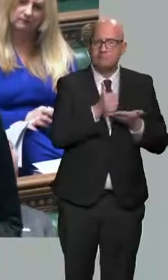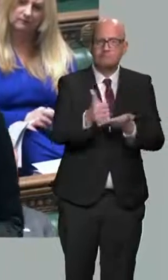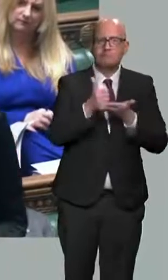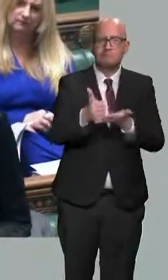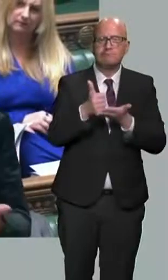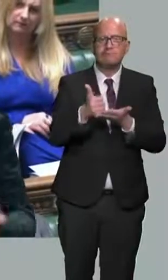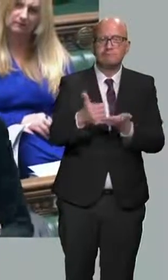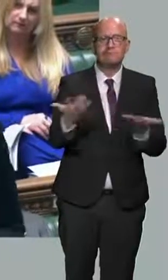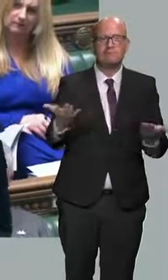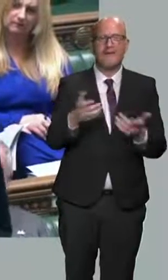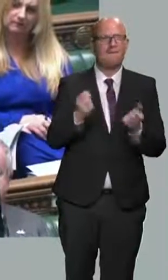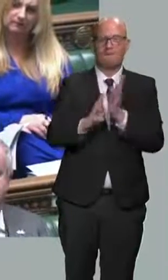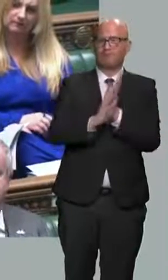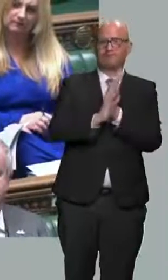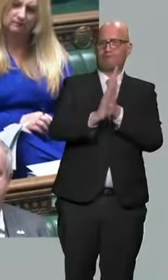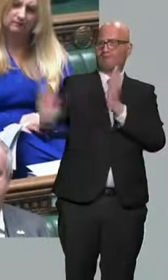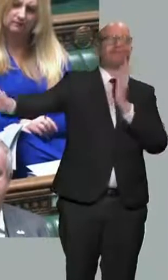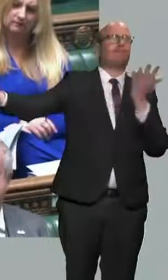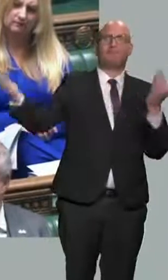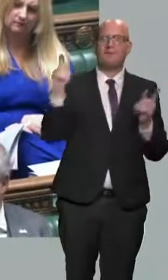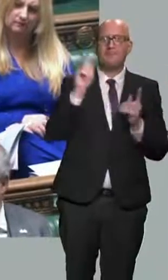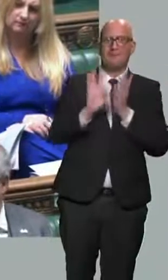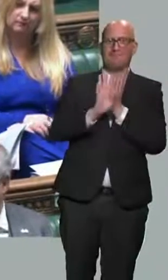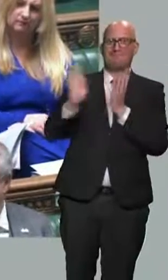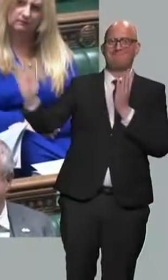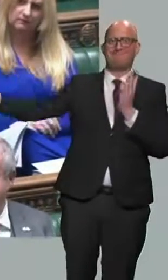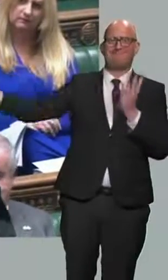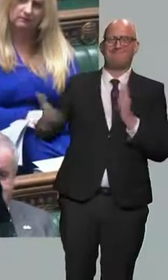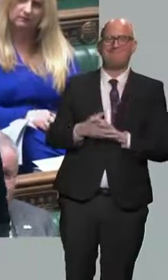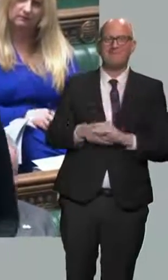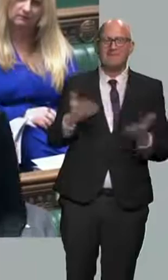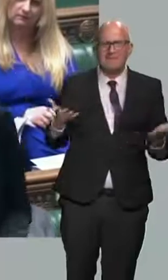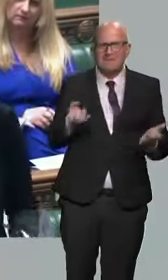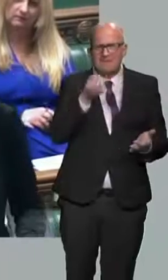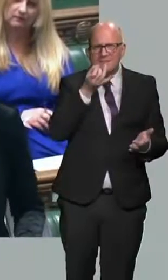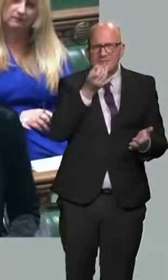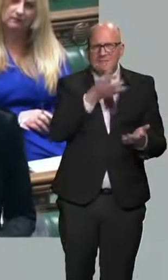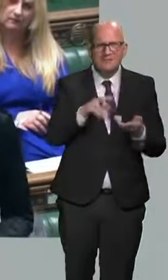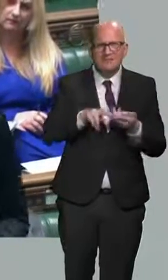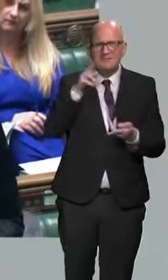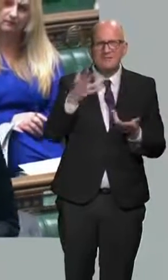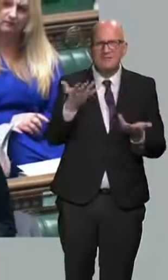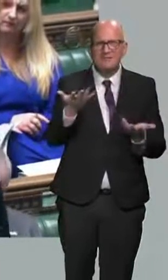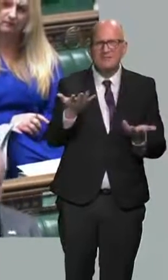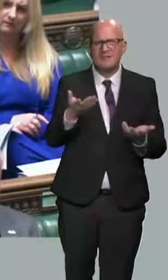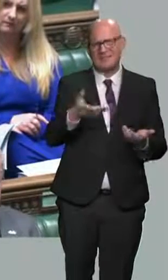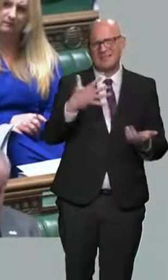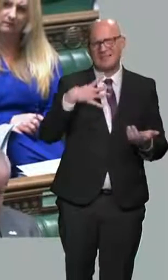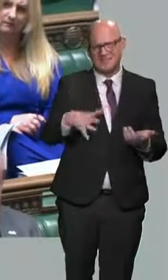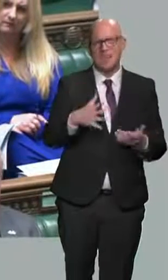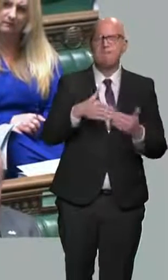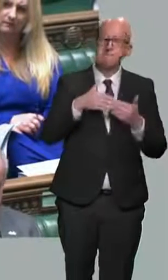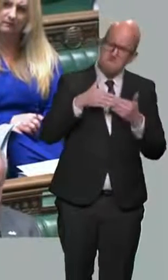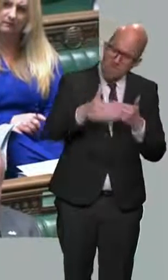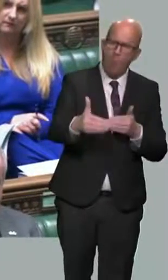their doors. The Chancellor said he is going to increase the Household Support Fund, but really, is that it? Is that it? People are desperate, and they need a good deal